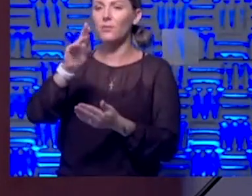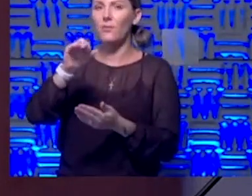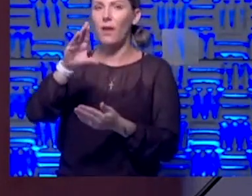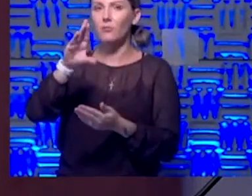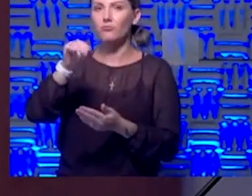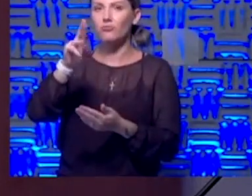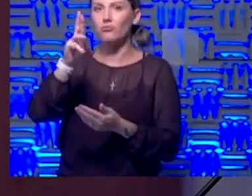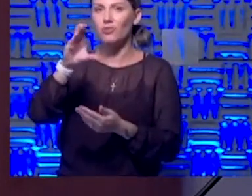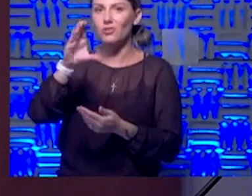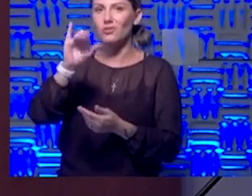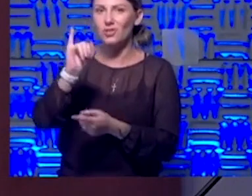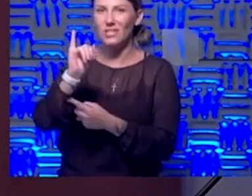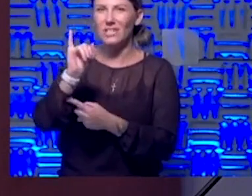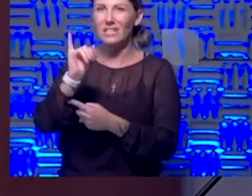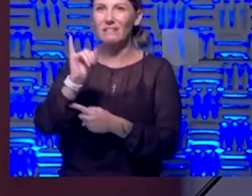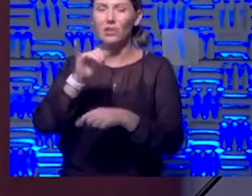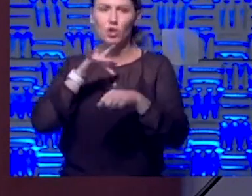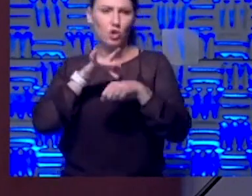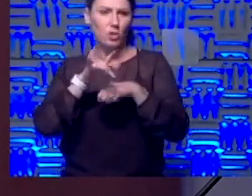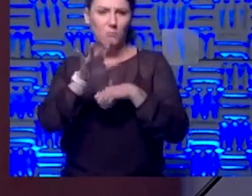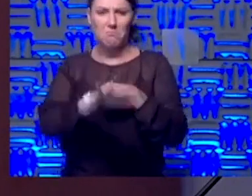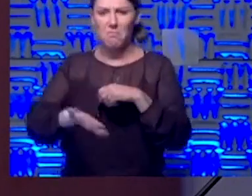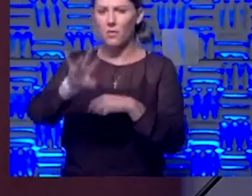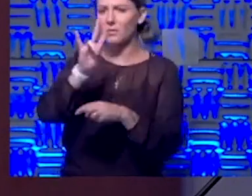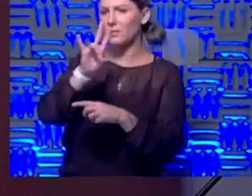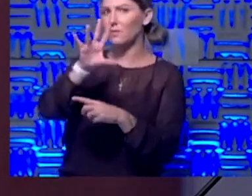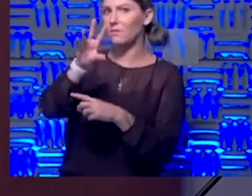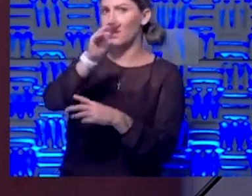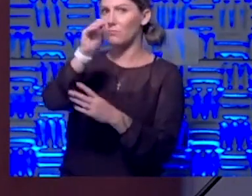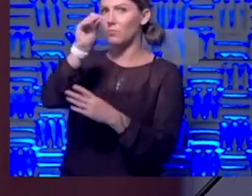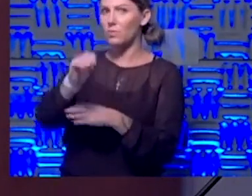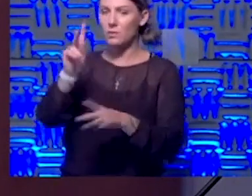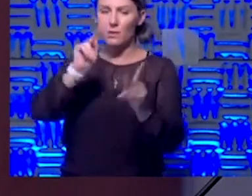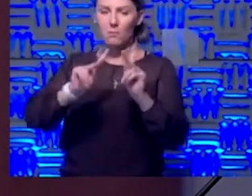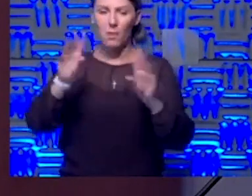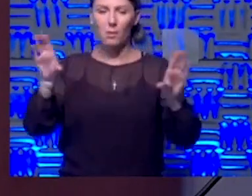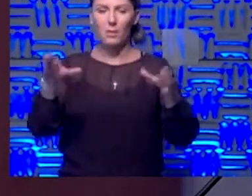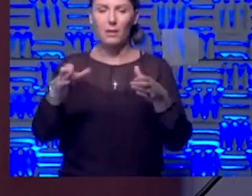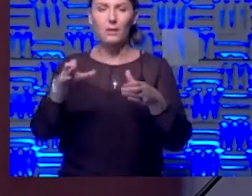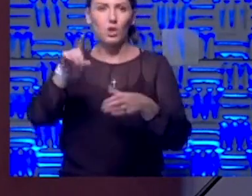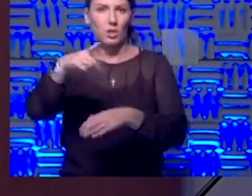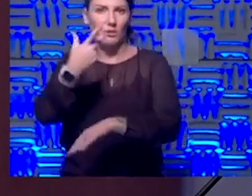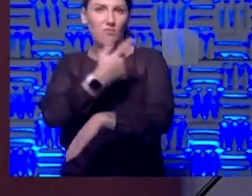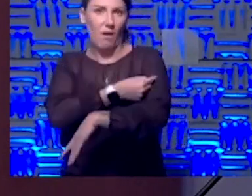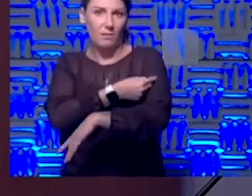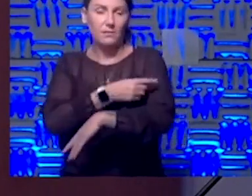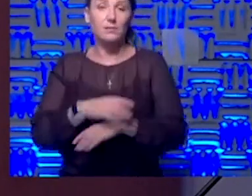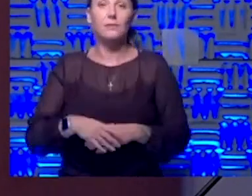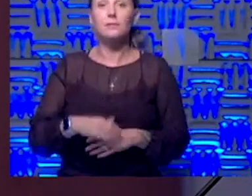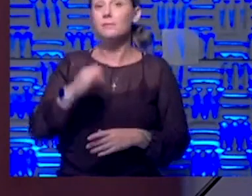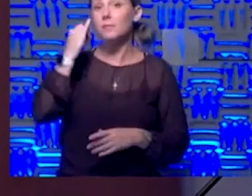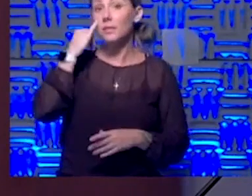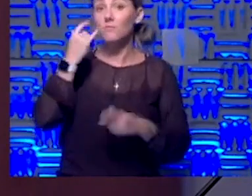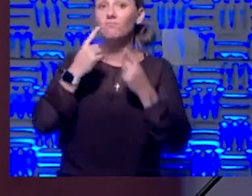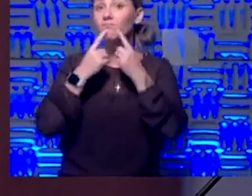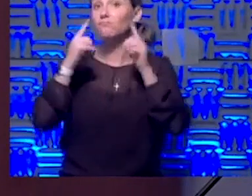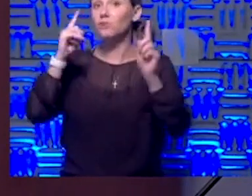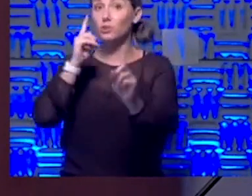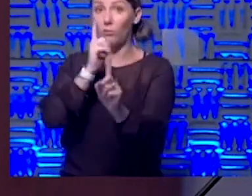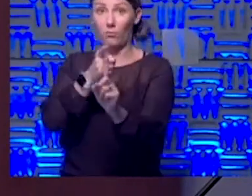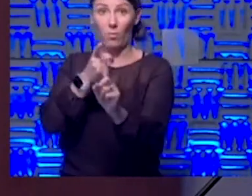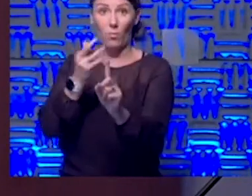we need to get to around 75% of the population vaccinated. And if we are able to achieve that goal,